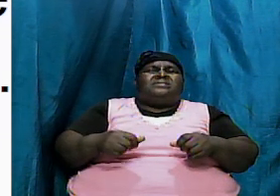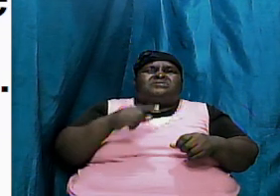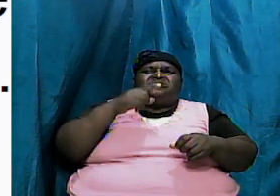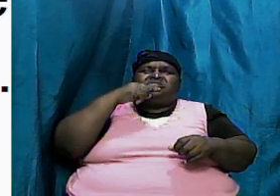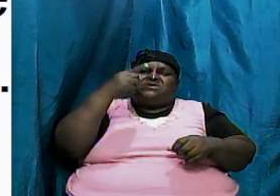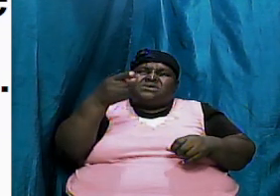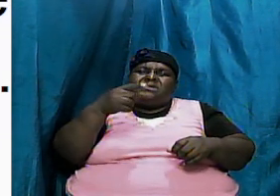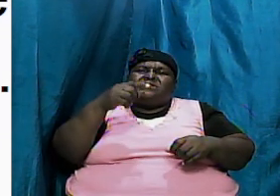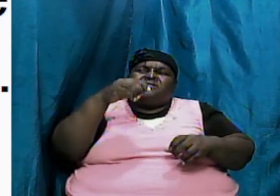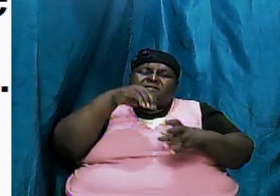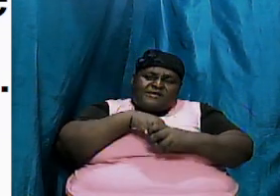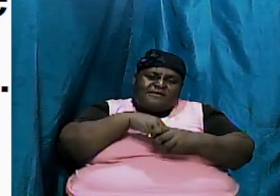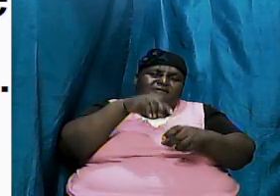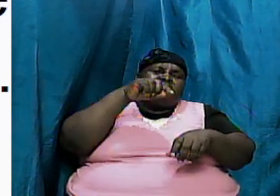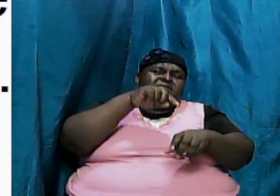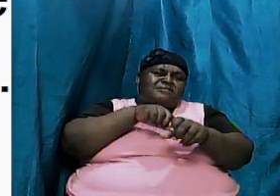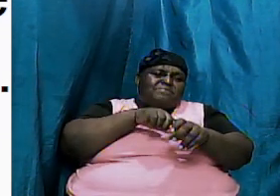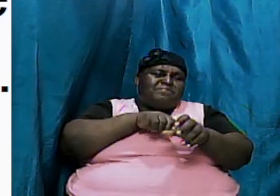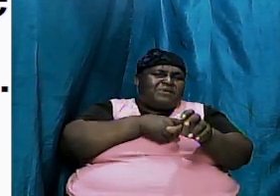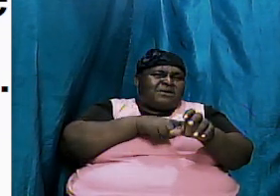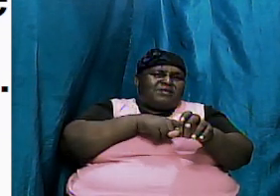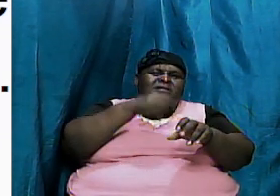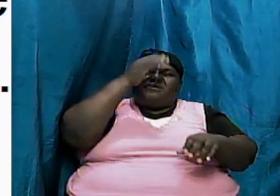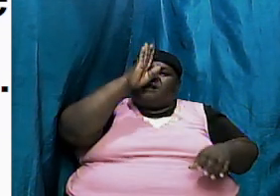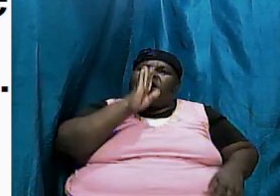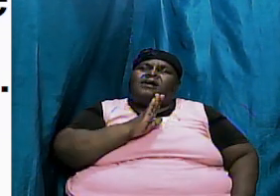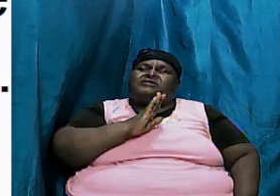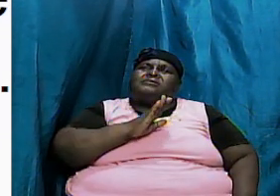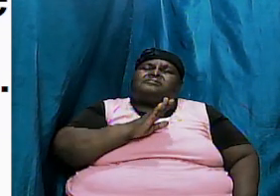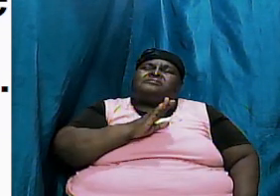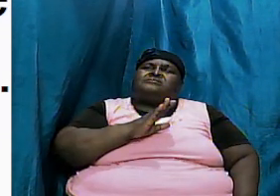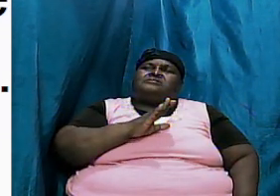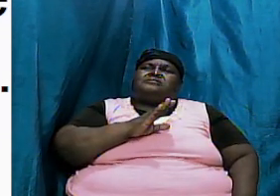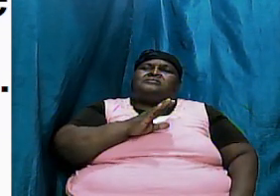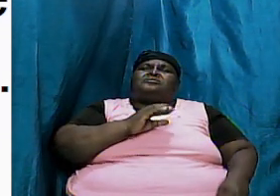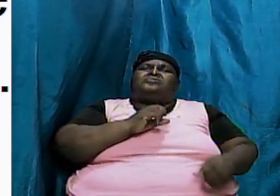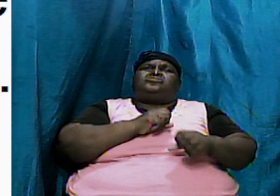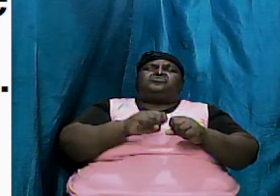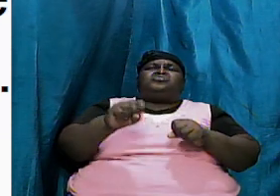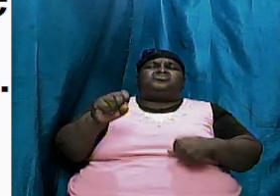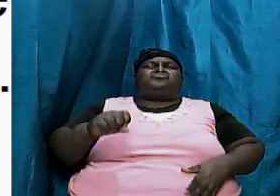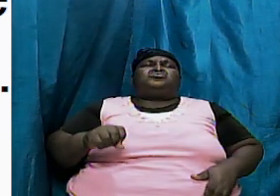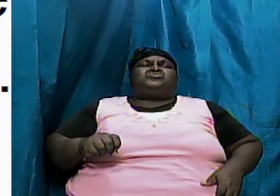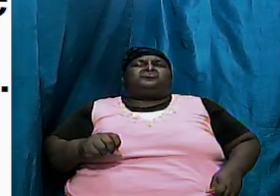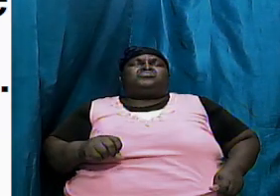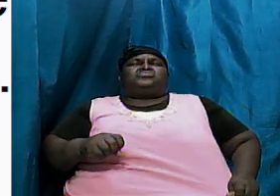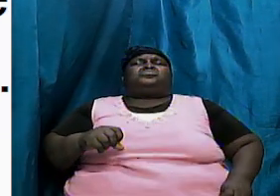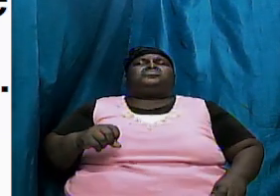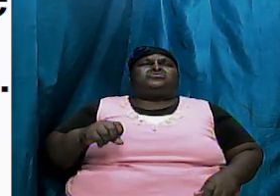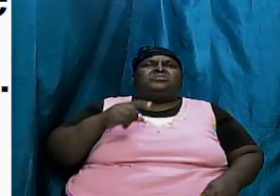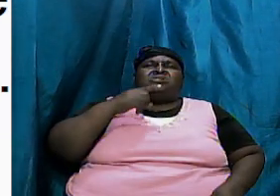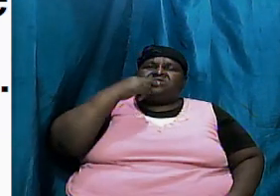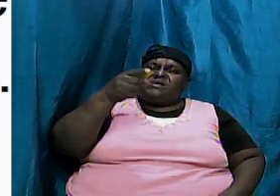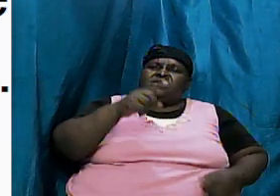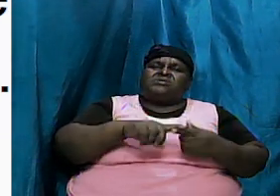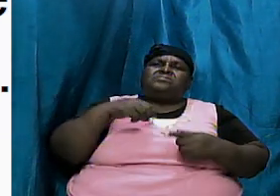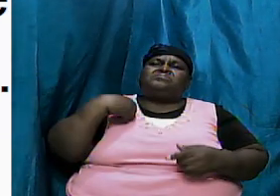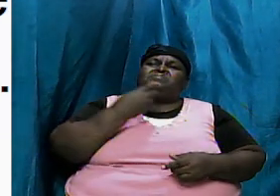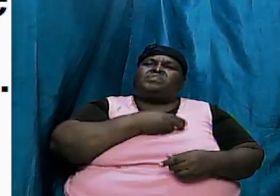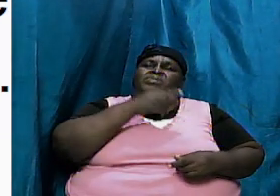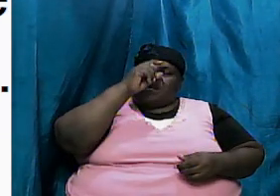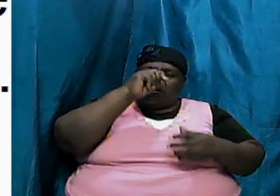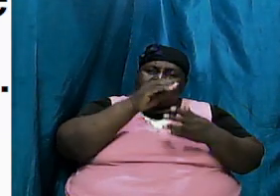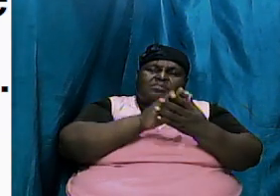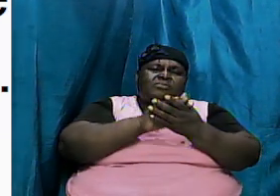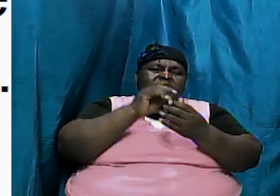in the beginning God and so I am suggesting to us brothers and sisters if it is that we